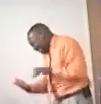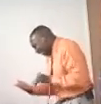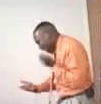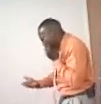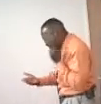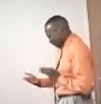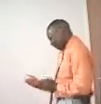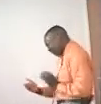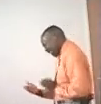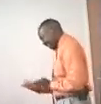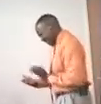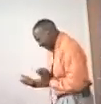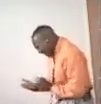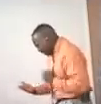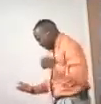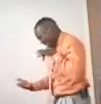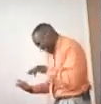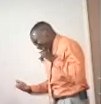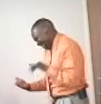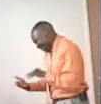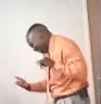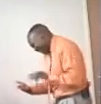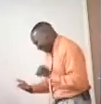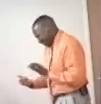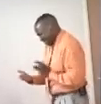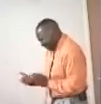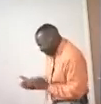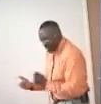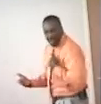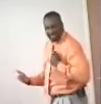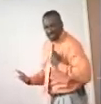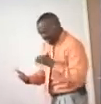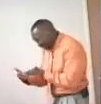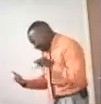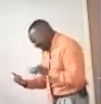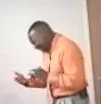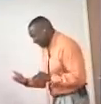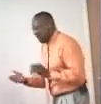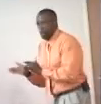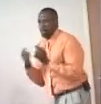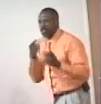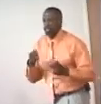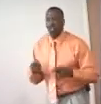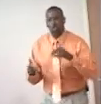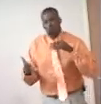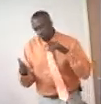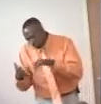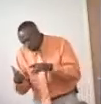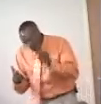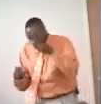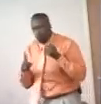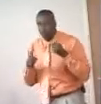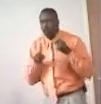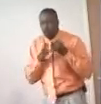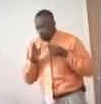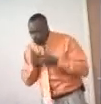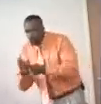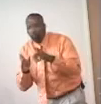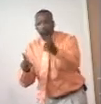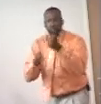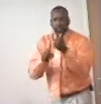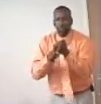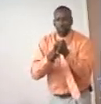myself and I'm studying God's word for myself. The Bible says study to show yourself